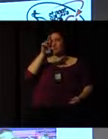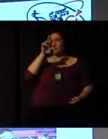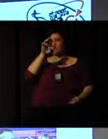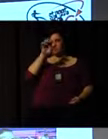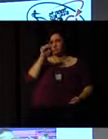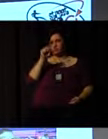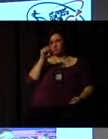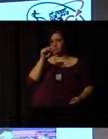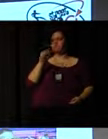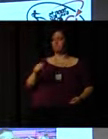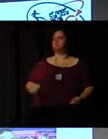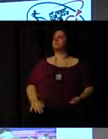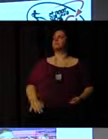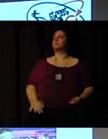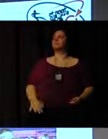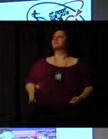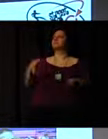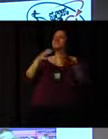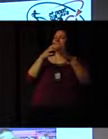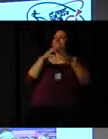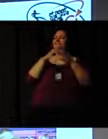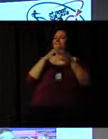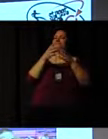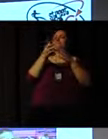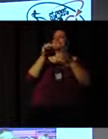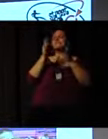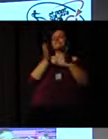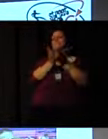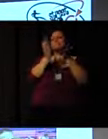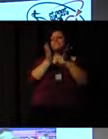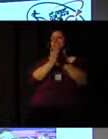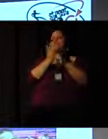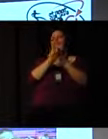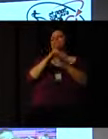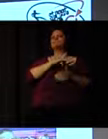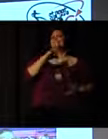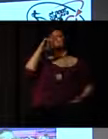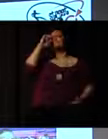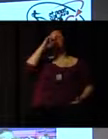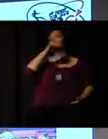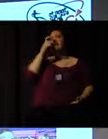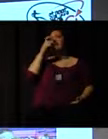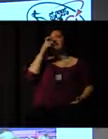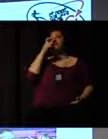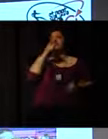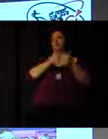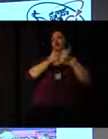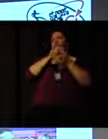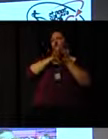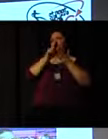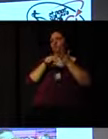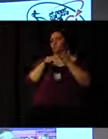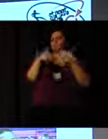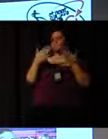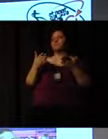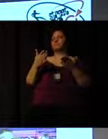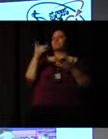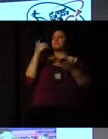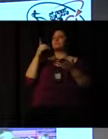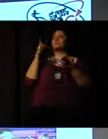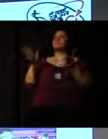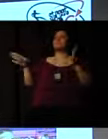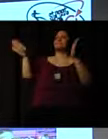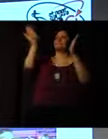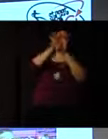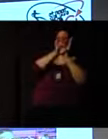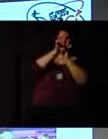going to be able to get to London. The UK isn't a massive country, but still getting to London was a barrier. So a